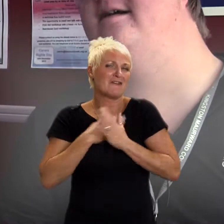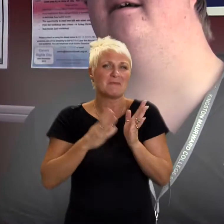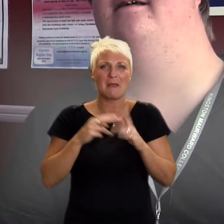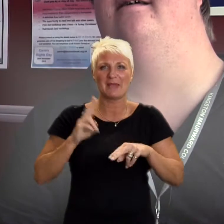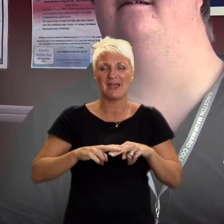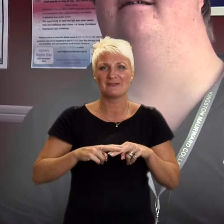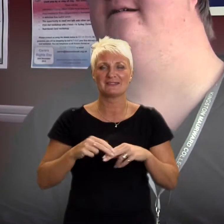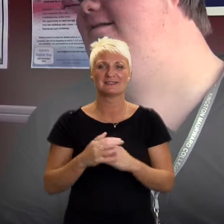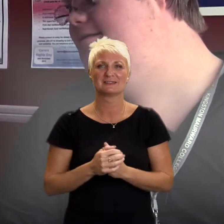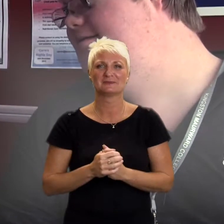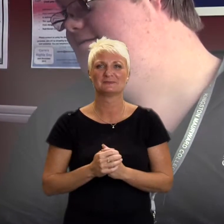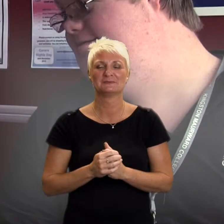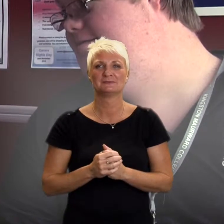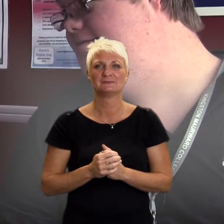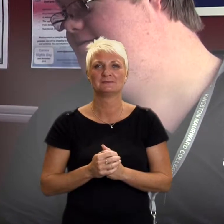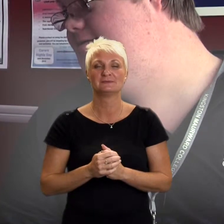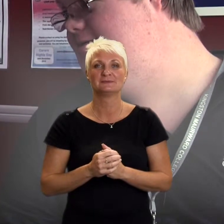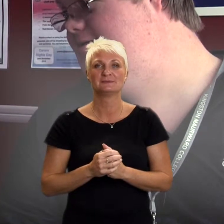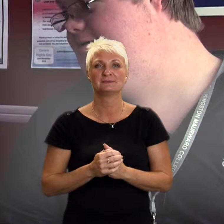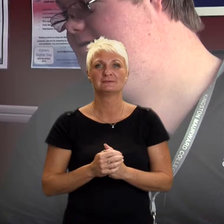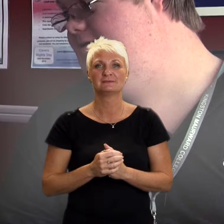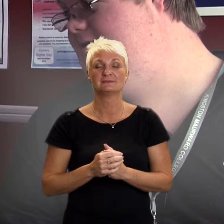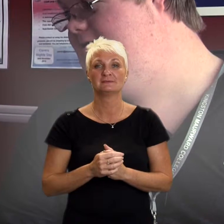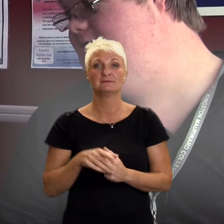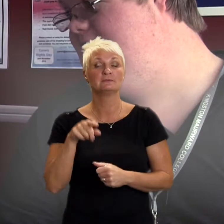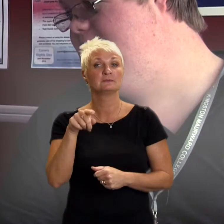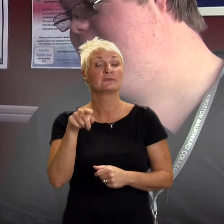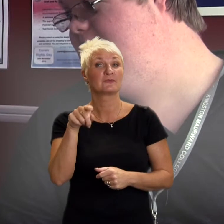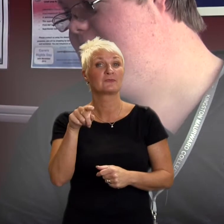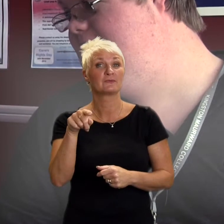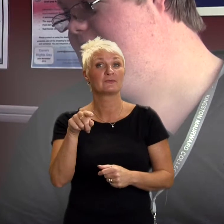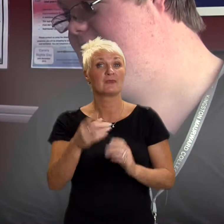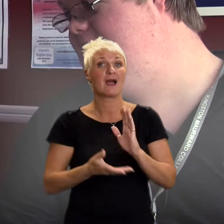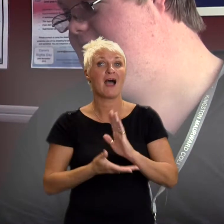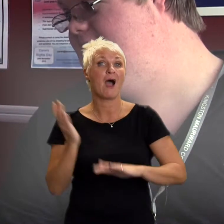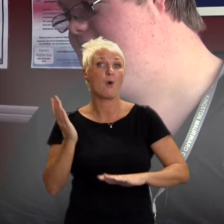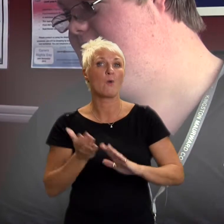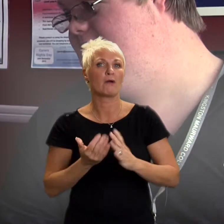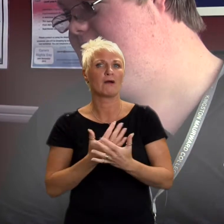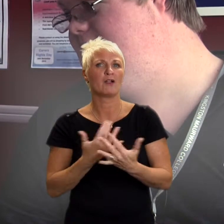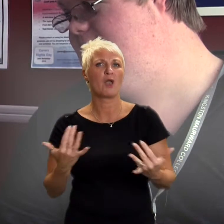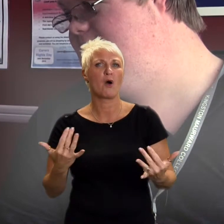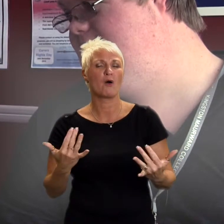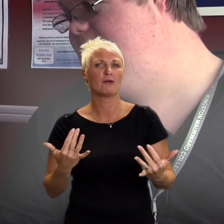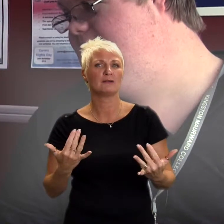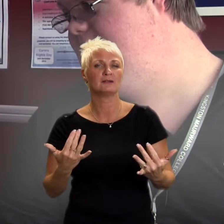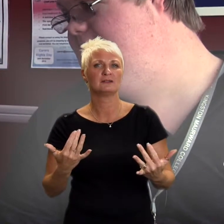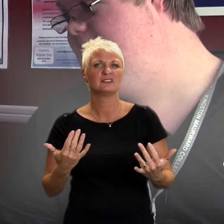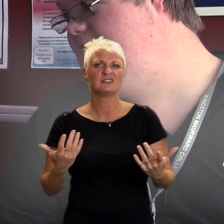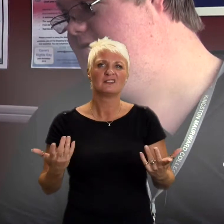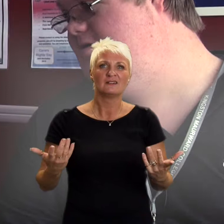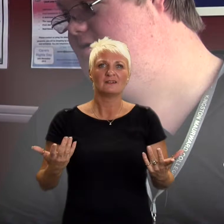because they take me out quite a lot they take me like